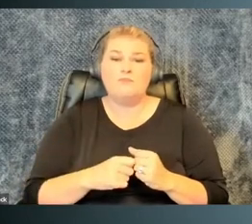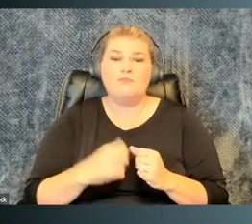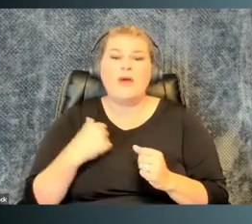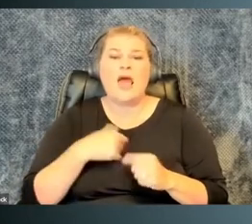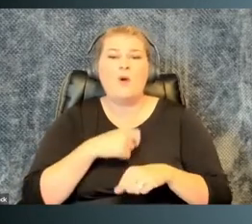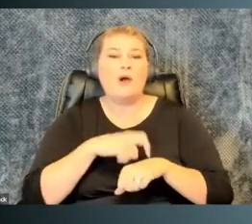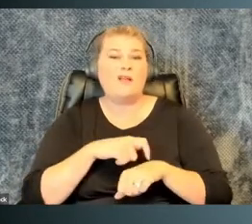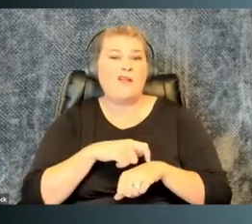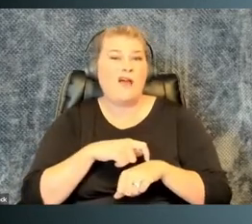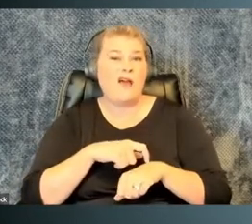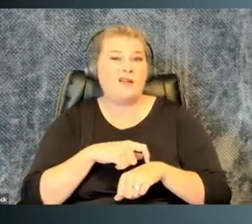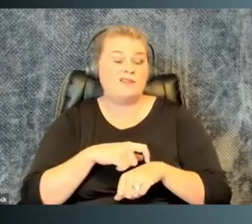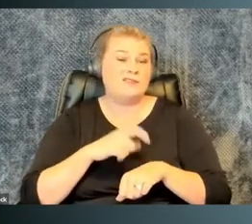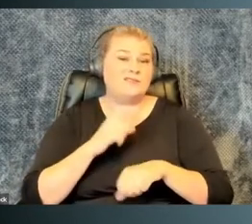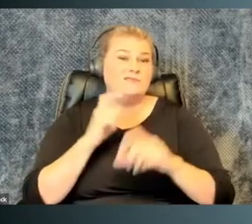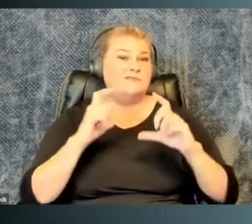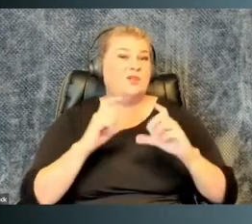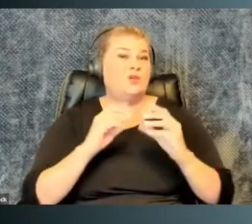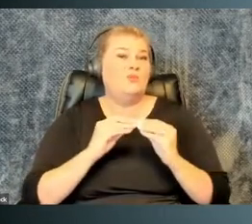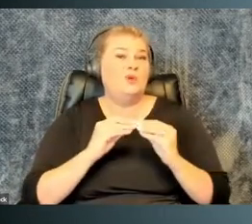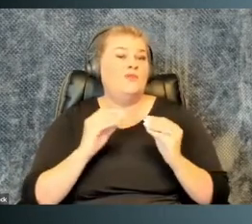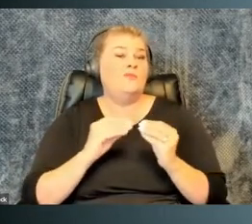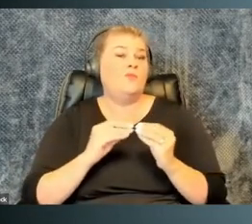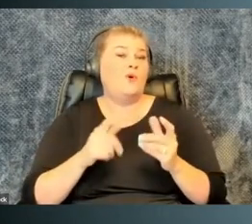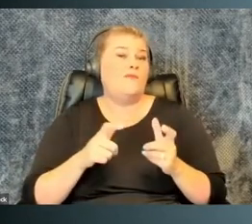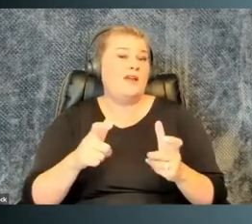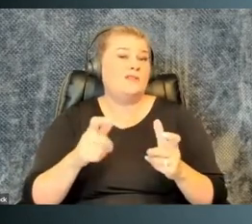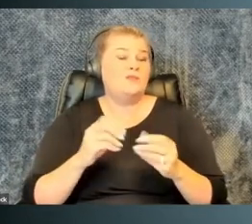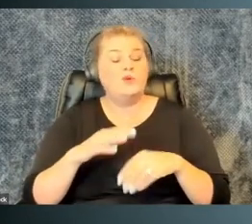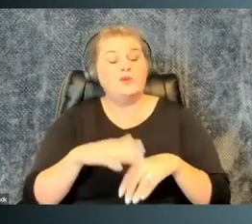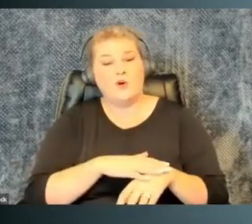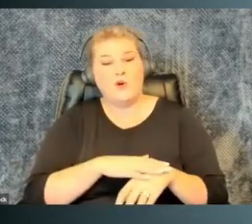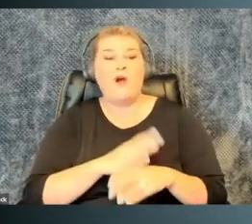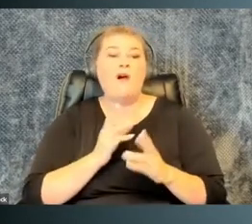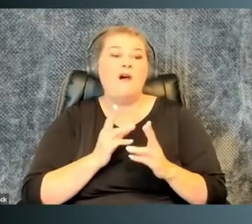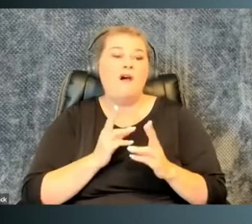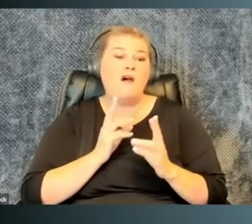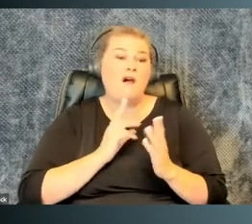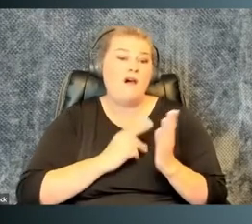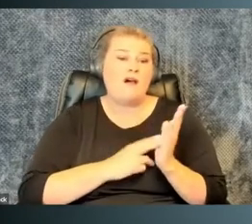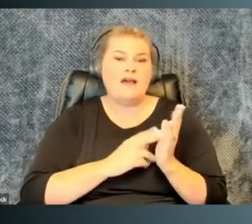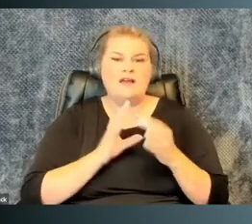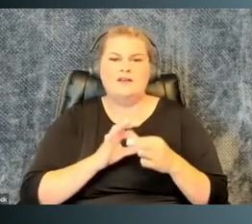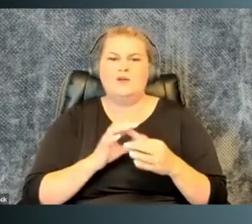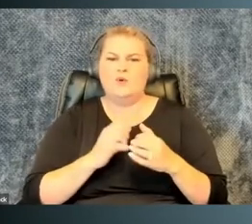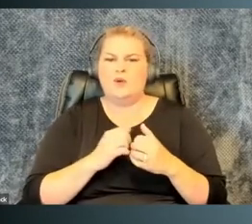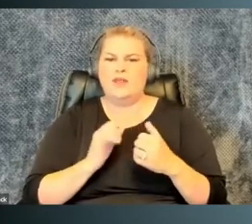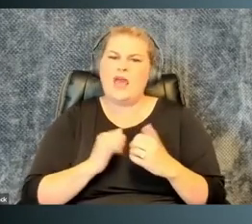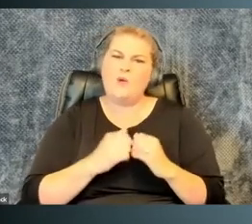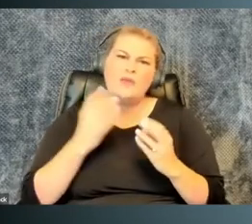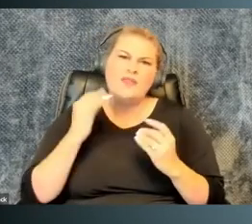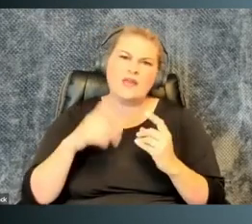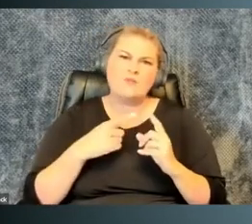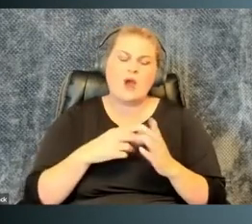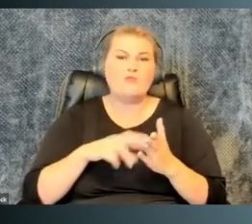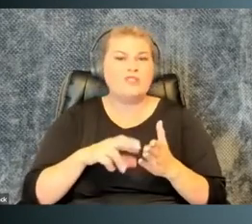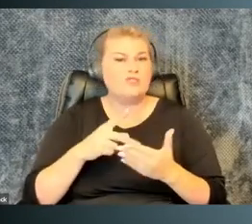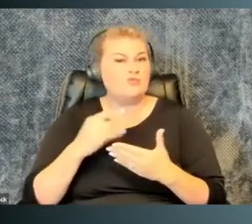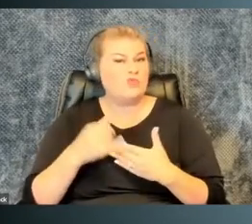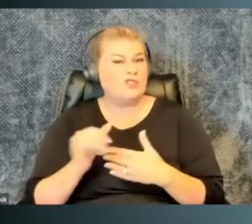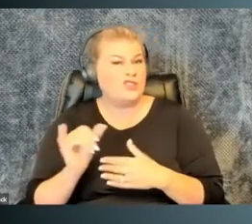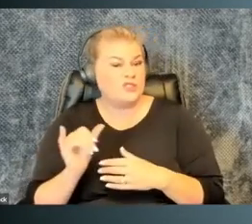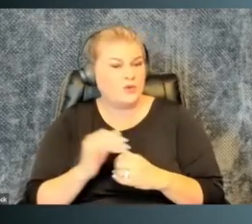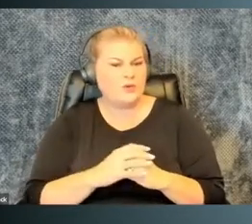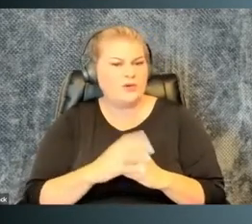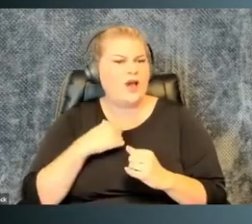So crip, as in crip time, our clocks move differently, sometimes very quickly or sometimes intensely. Honestly, this shift can cohere with how we think about